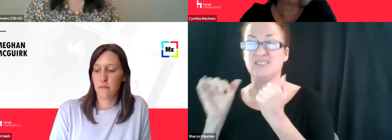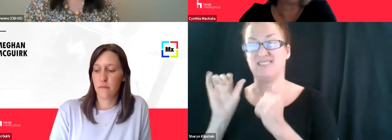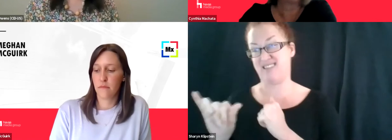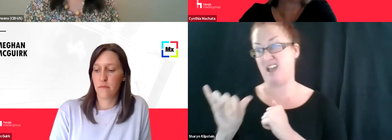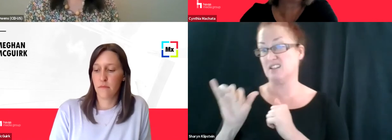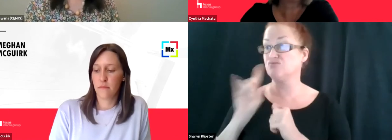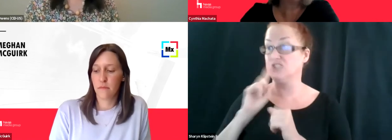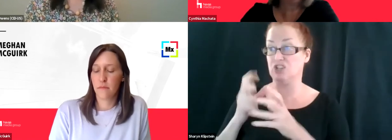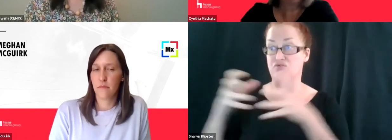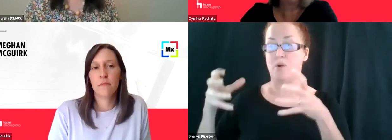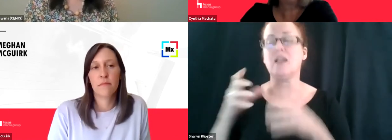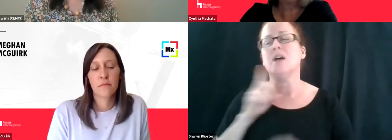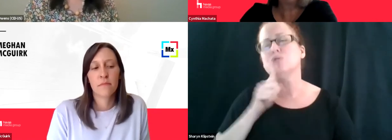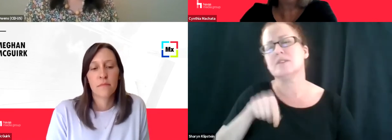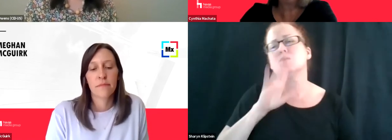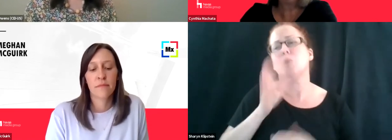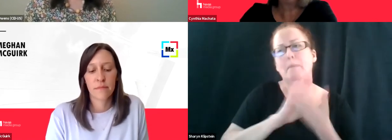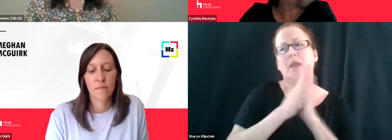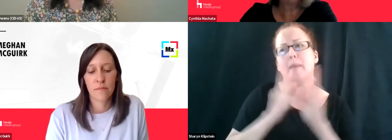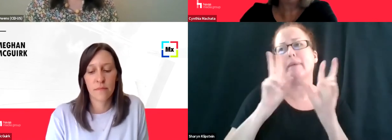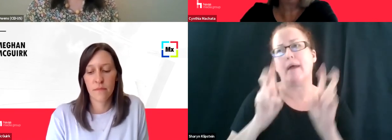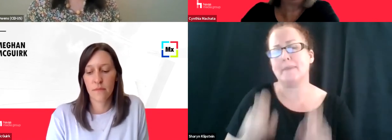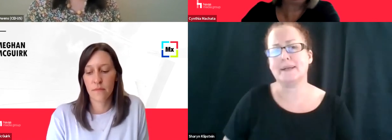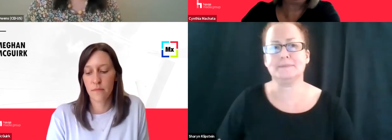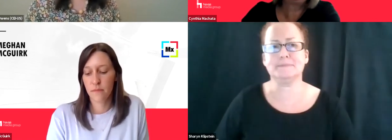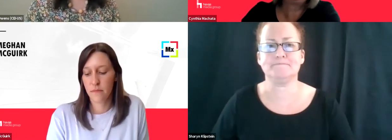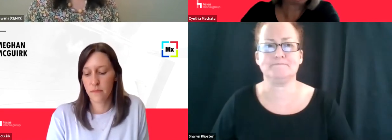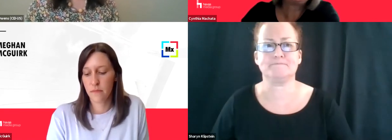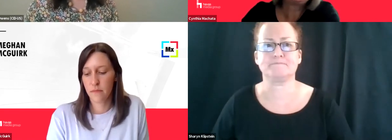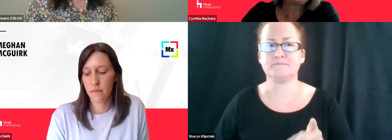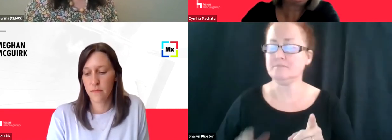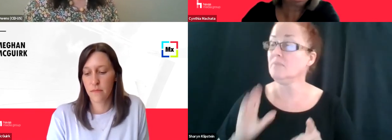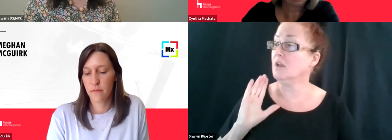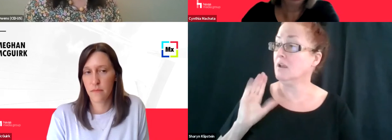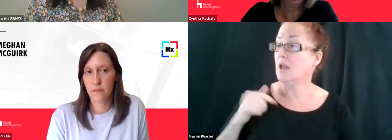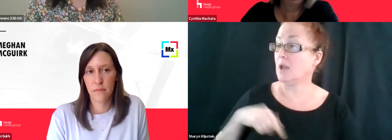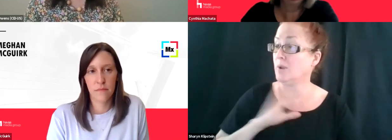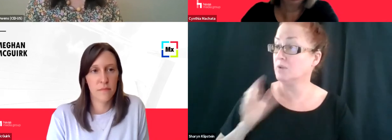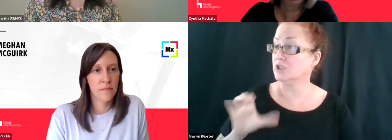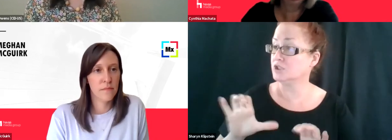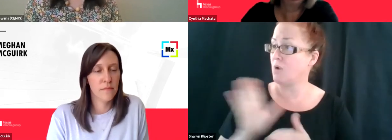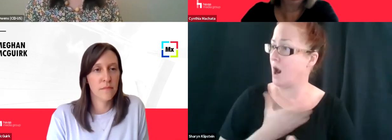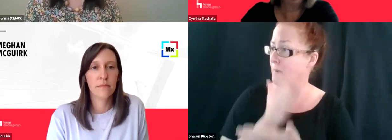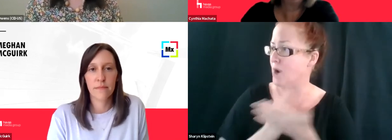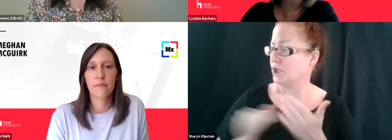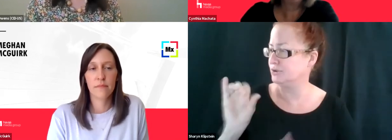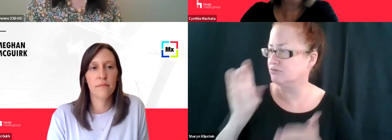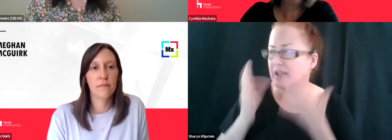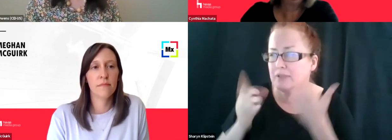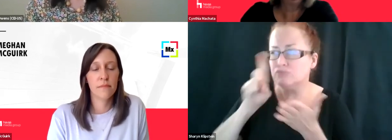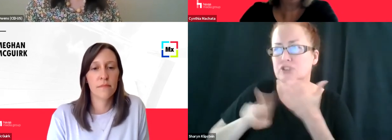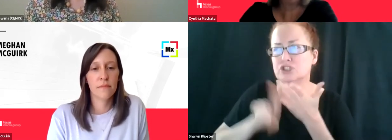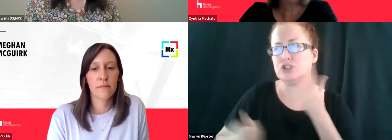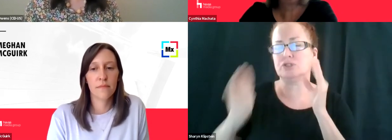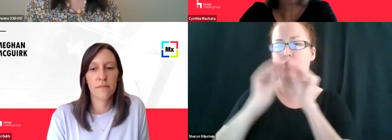that this will become a topic. Yeah, absolutely. And we'll do our part to, to dig into that a little bit as well.